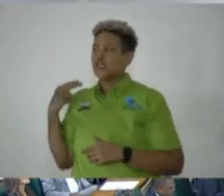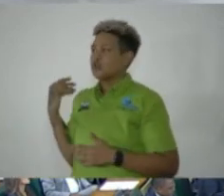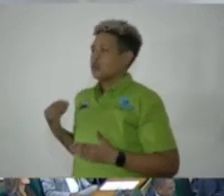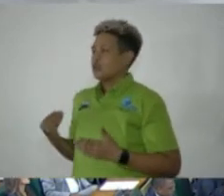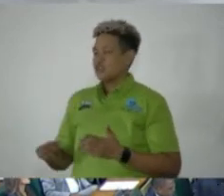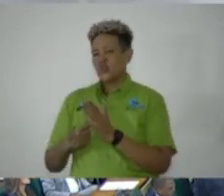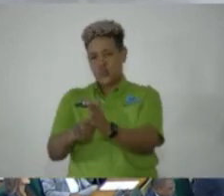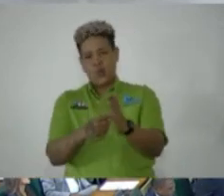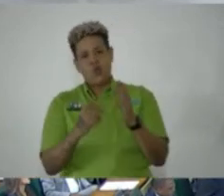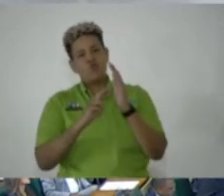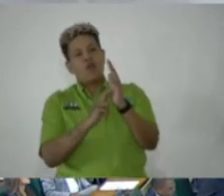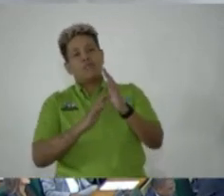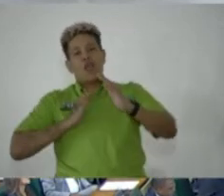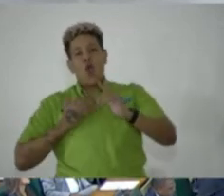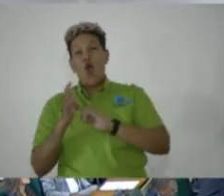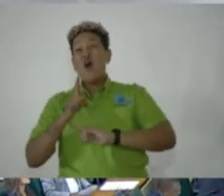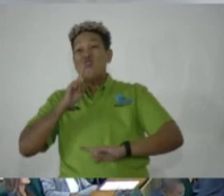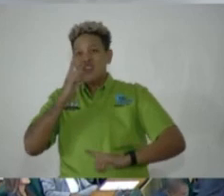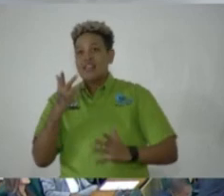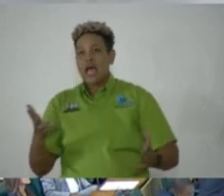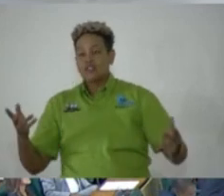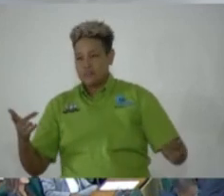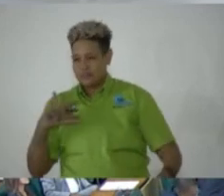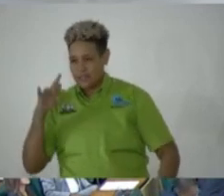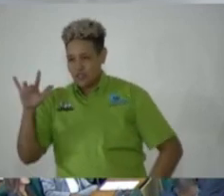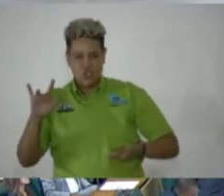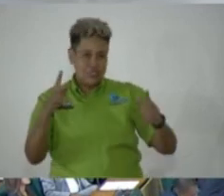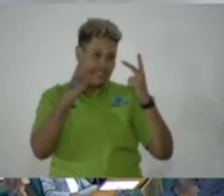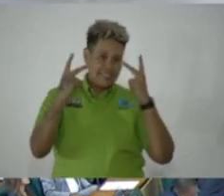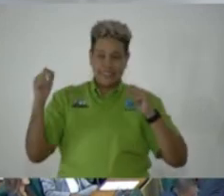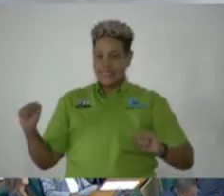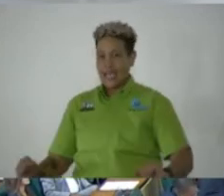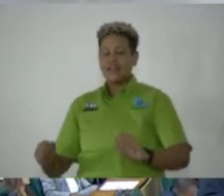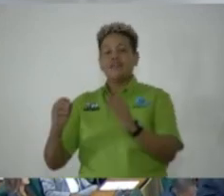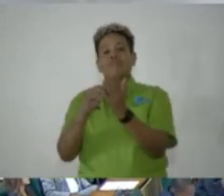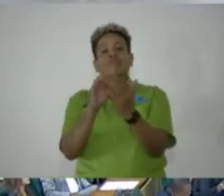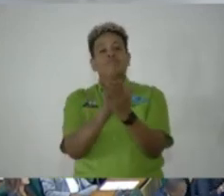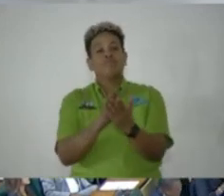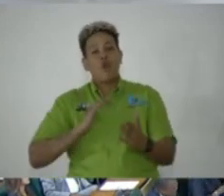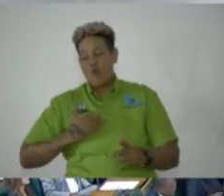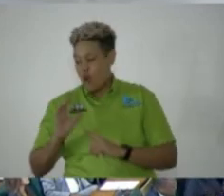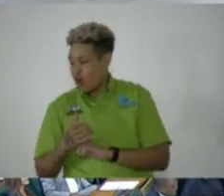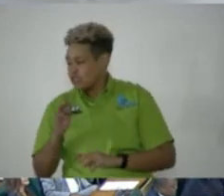our culture. Real and tangible things that mark our culture. Minister.